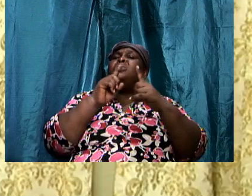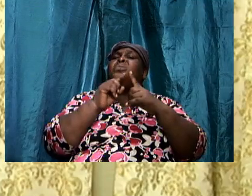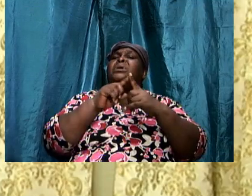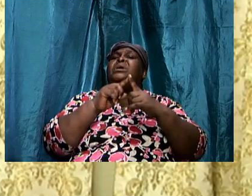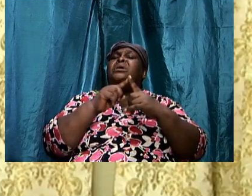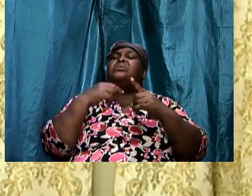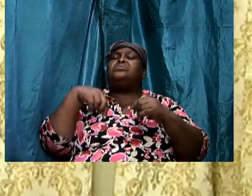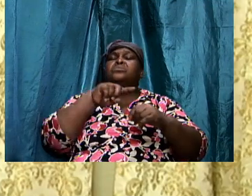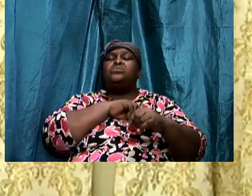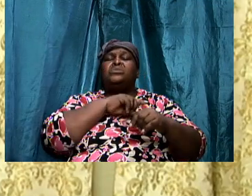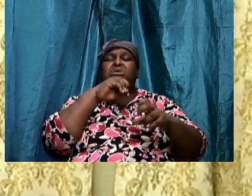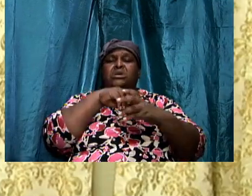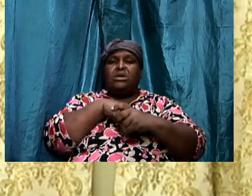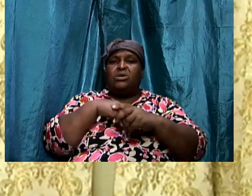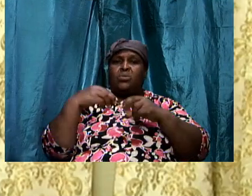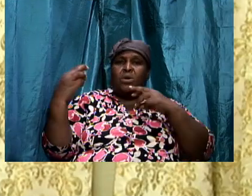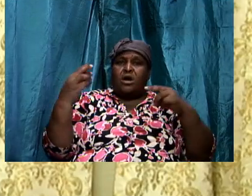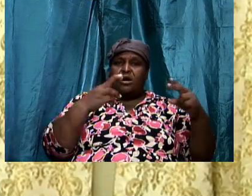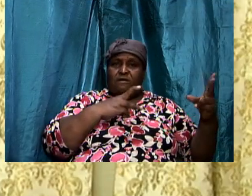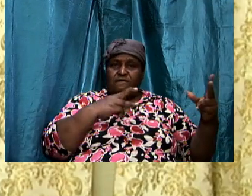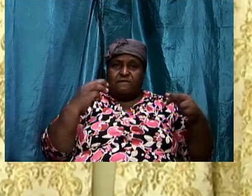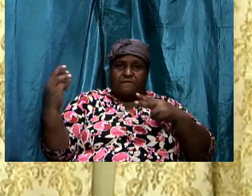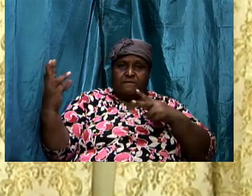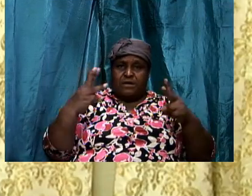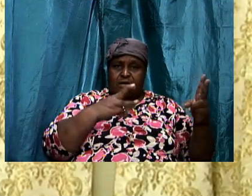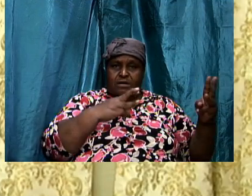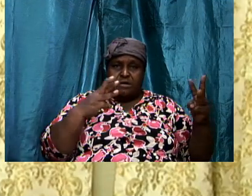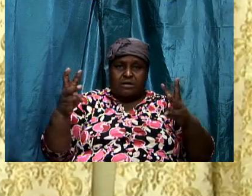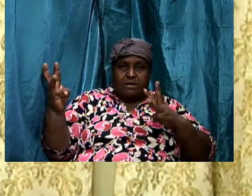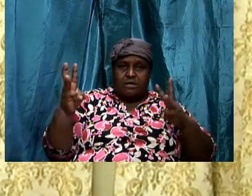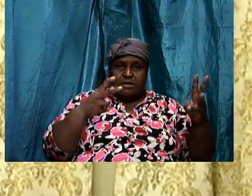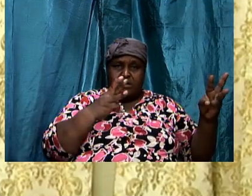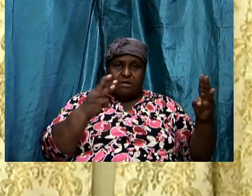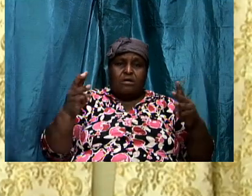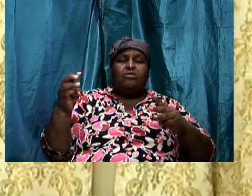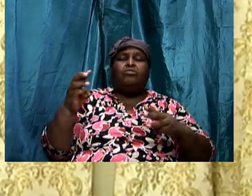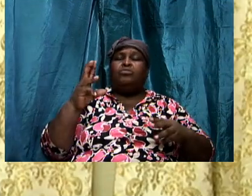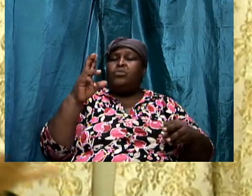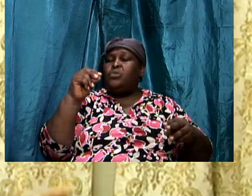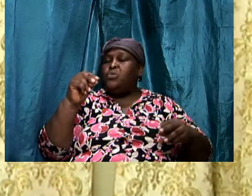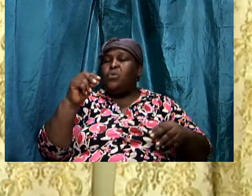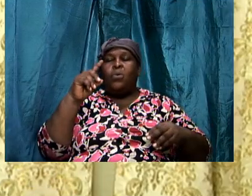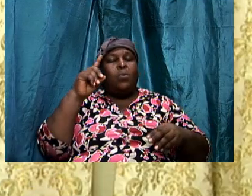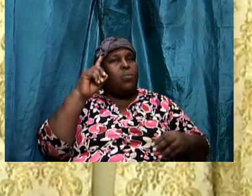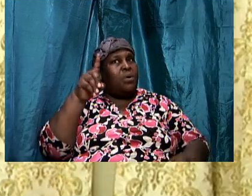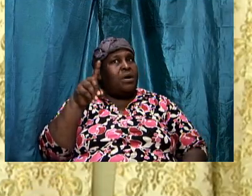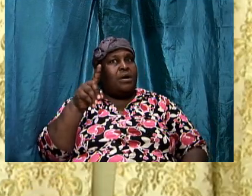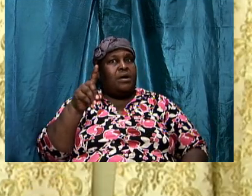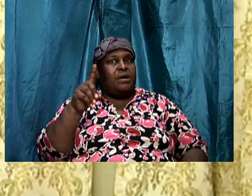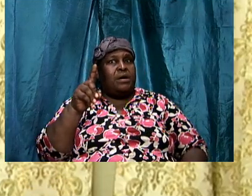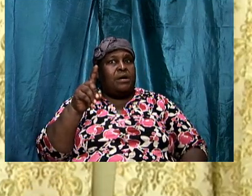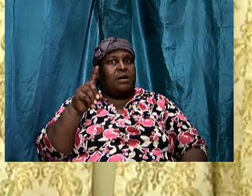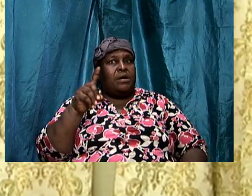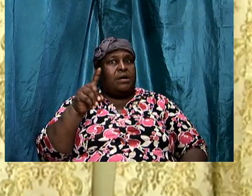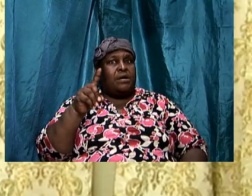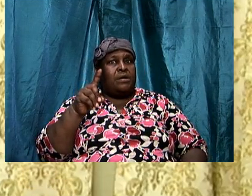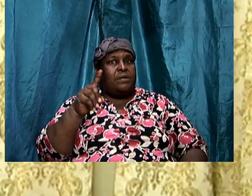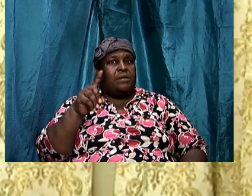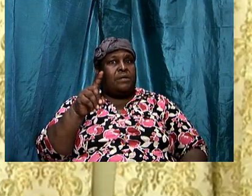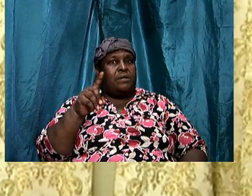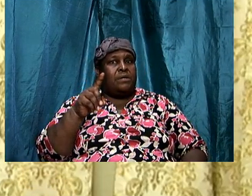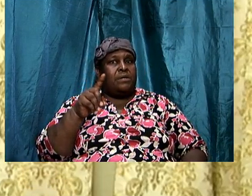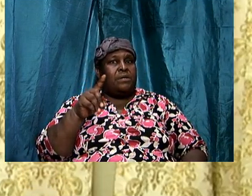to you. To trip us up. To get to me. To get to any saint. To trip us up.